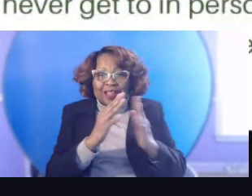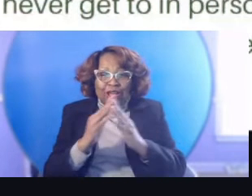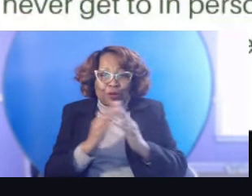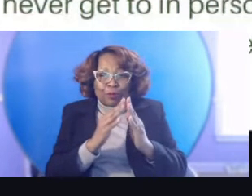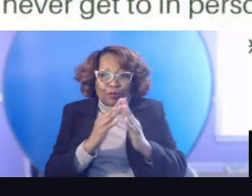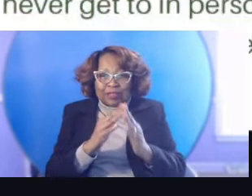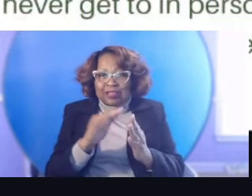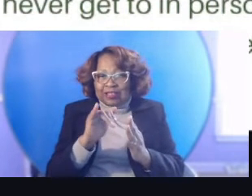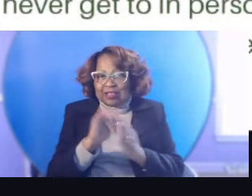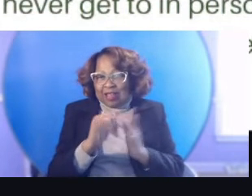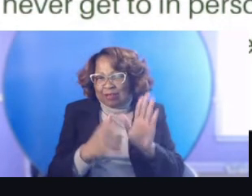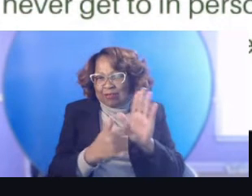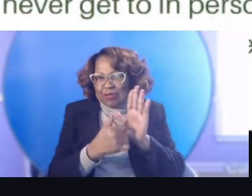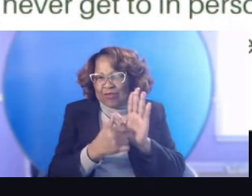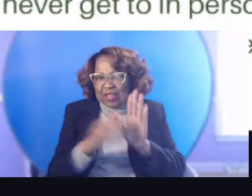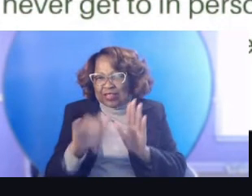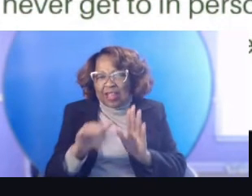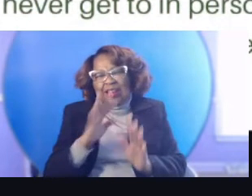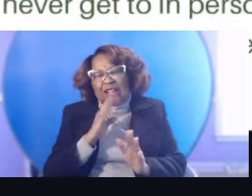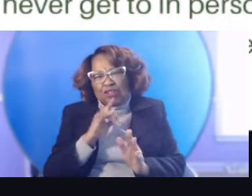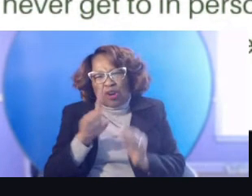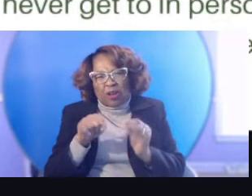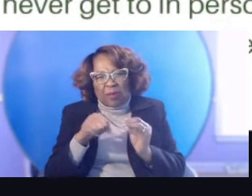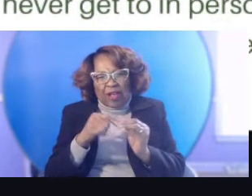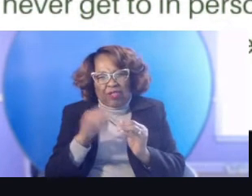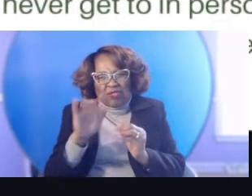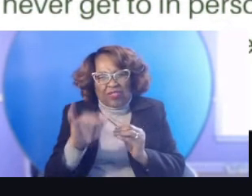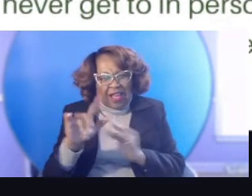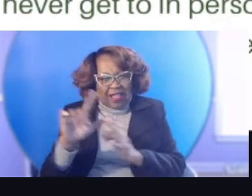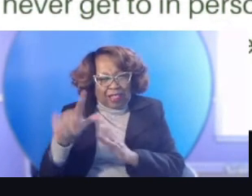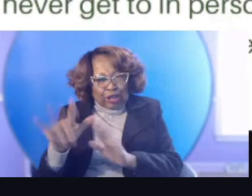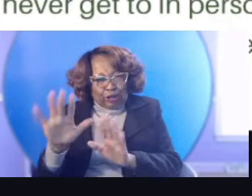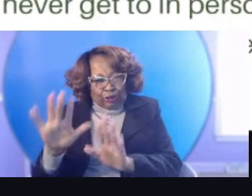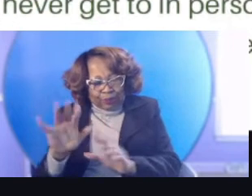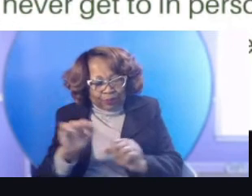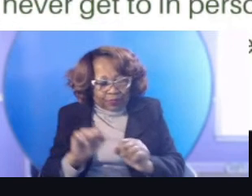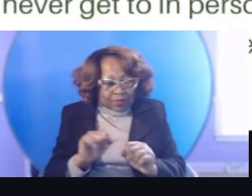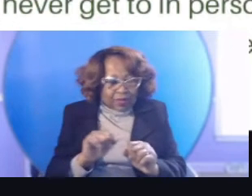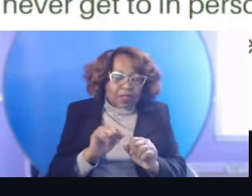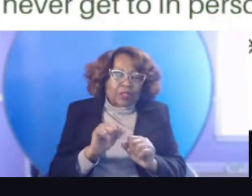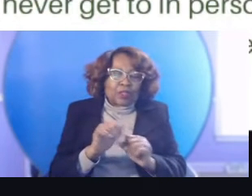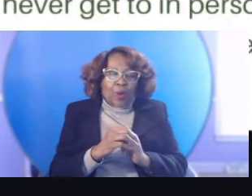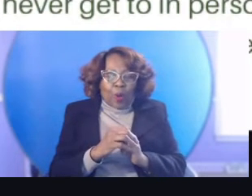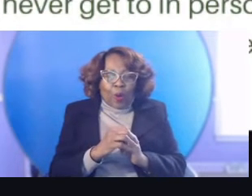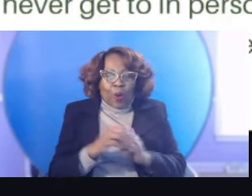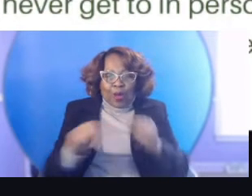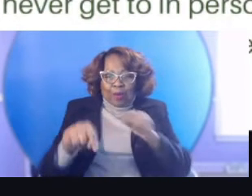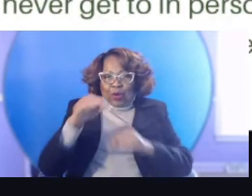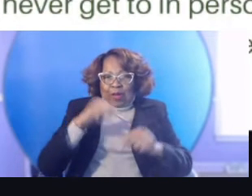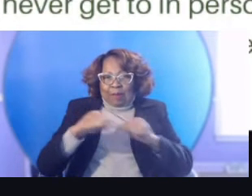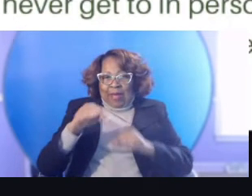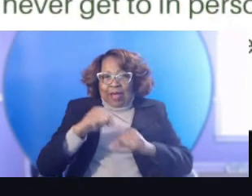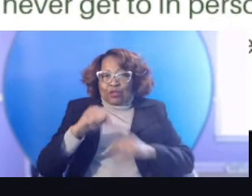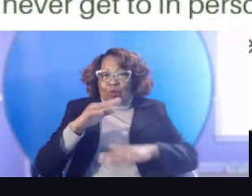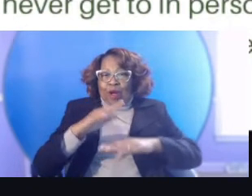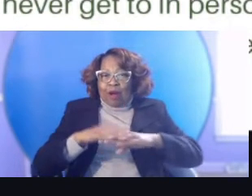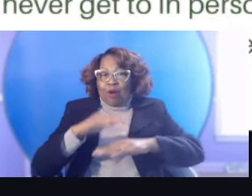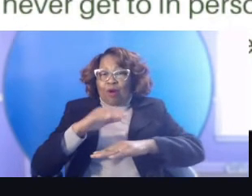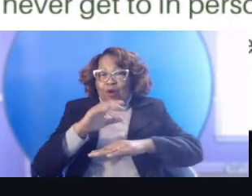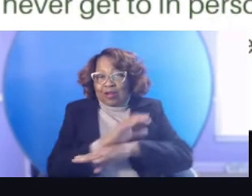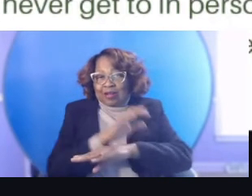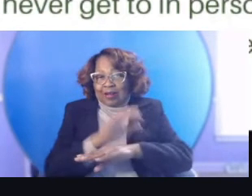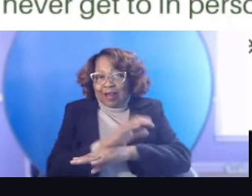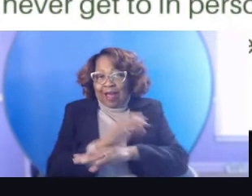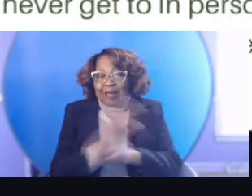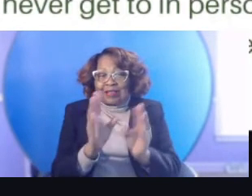that reflects that. And I'll, I'll talk about that a little bit later. So, um, I'm going back to our online summit and how it changed our